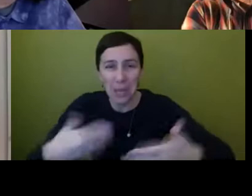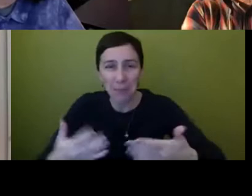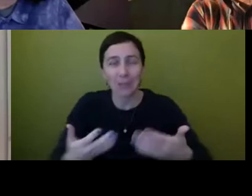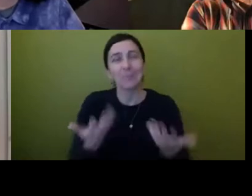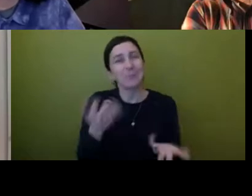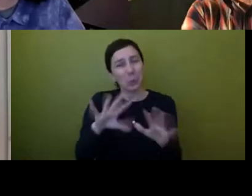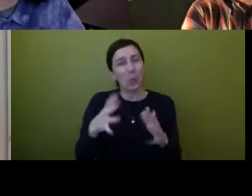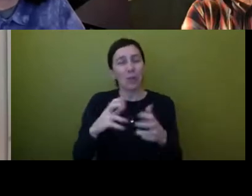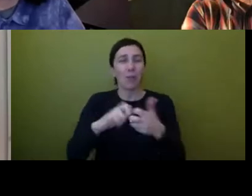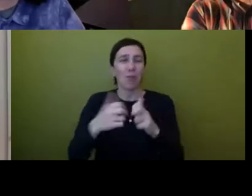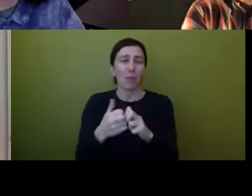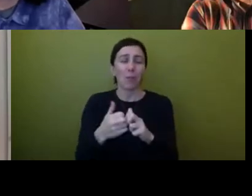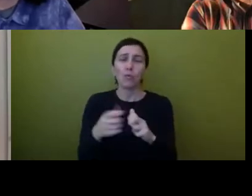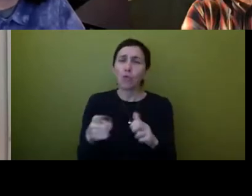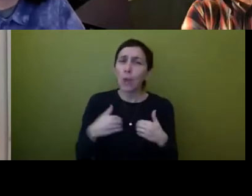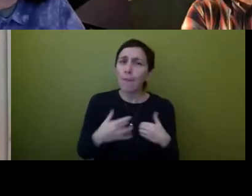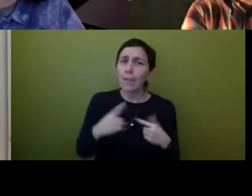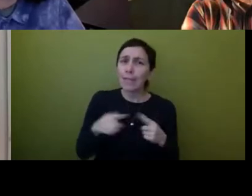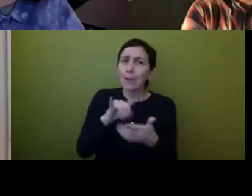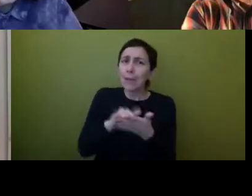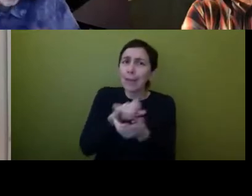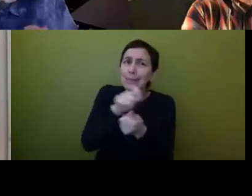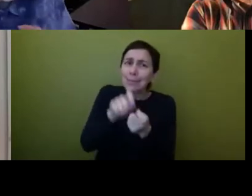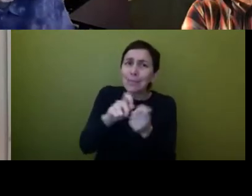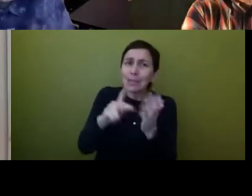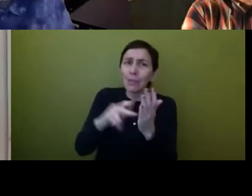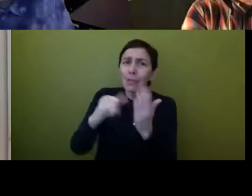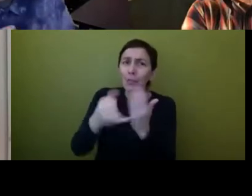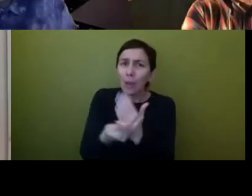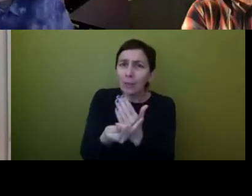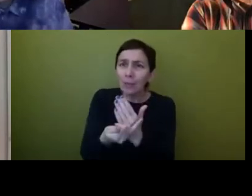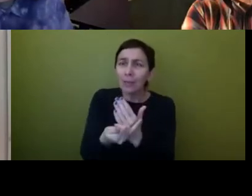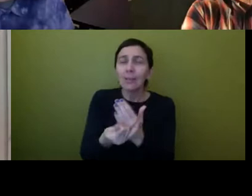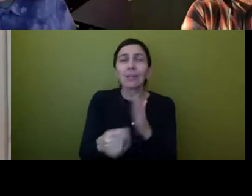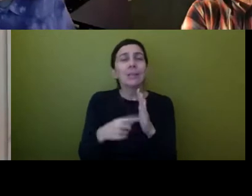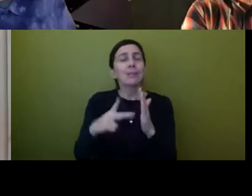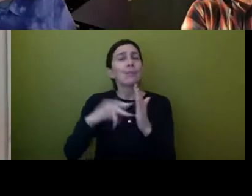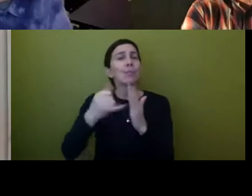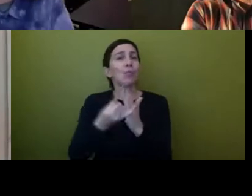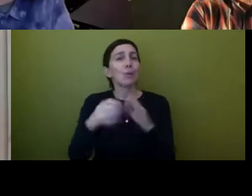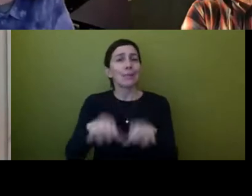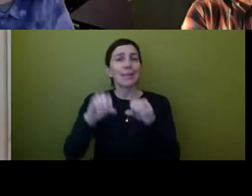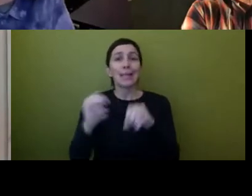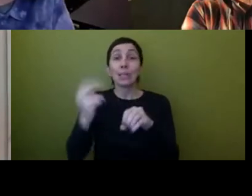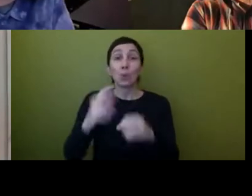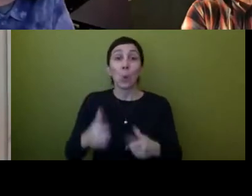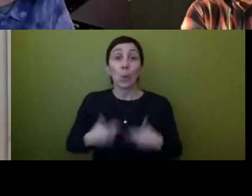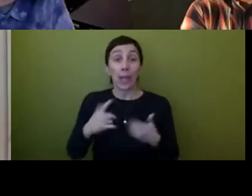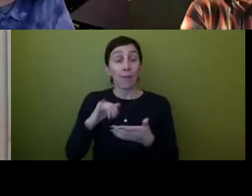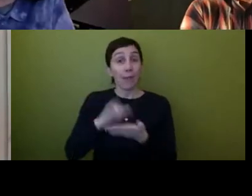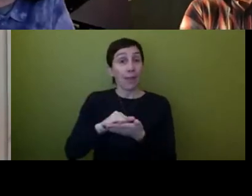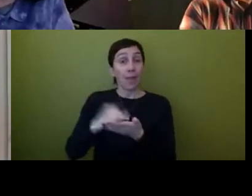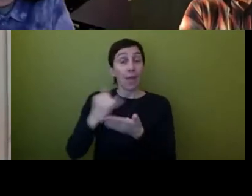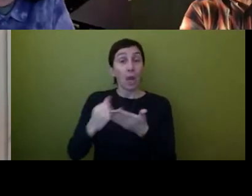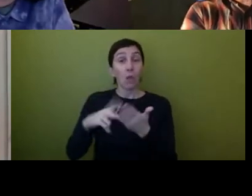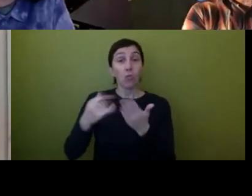on this project in general because it sort of represents what how projects can sort of take on lies i mean this project had lived on for years until it got to